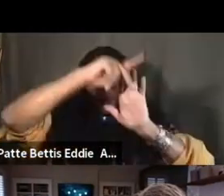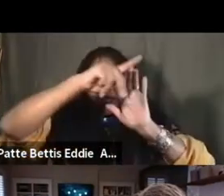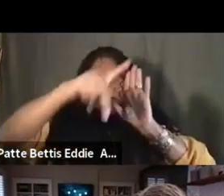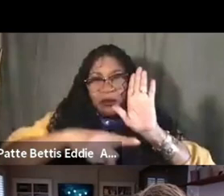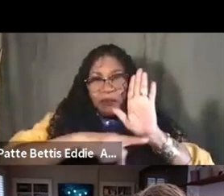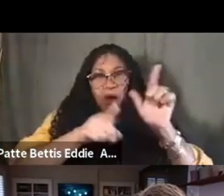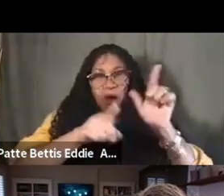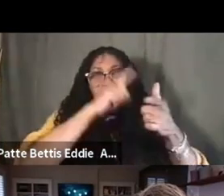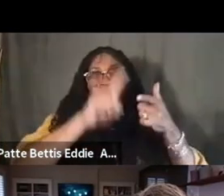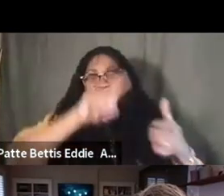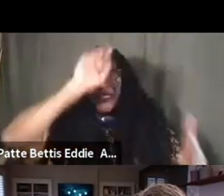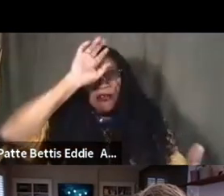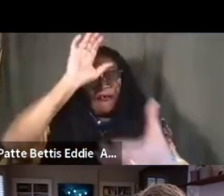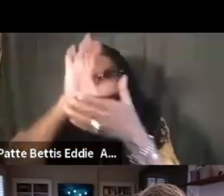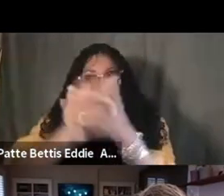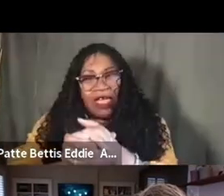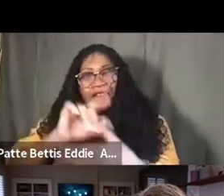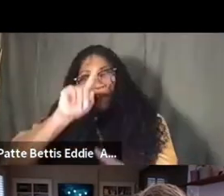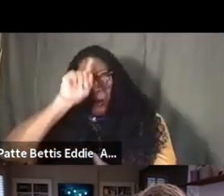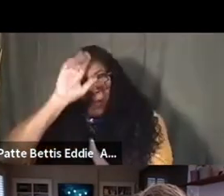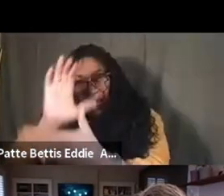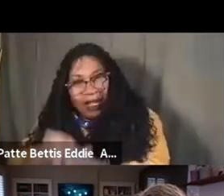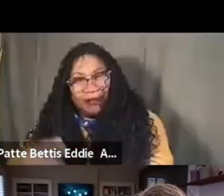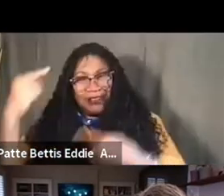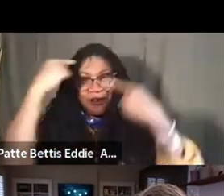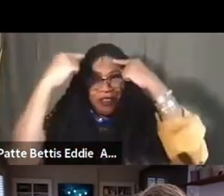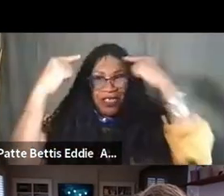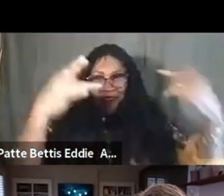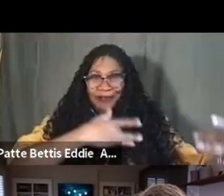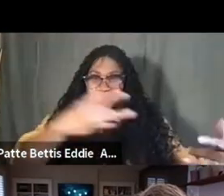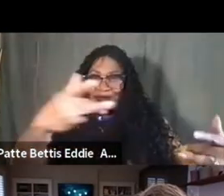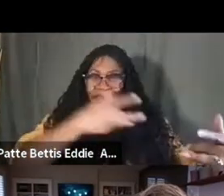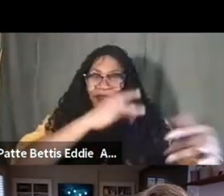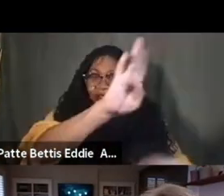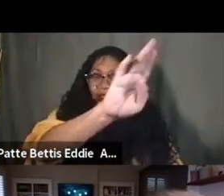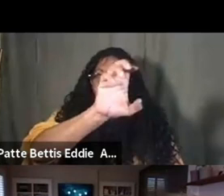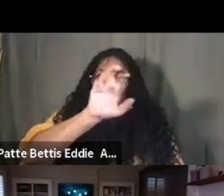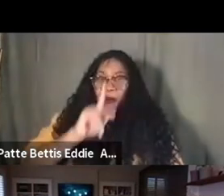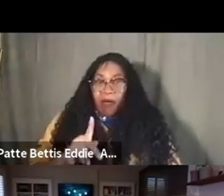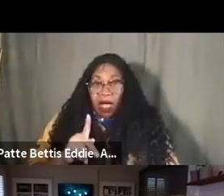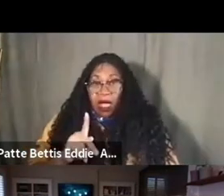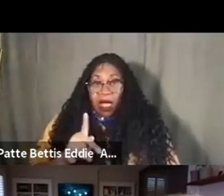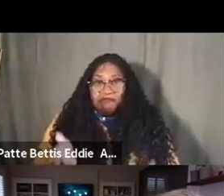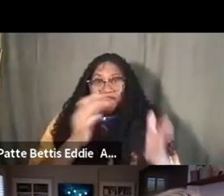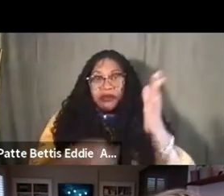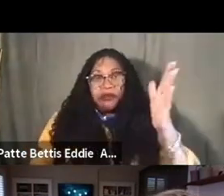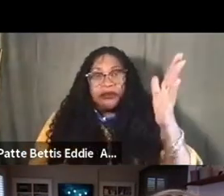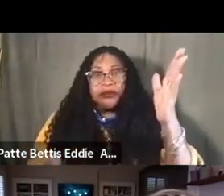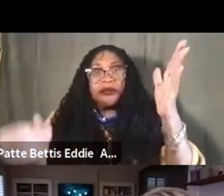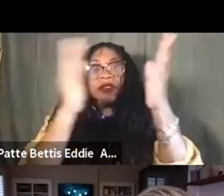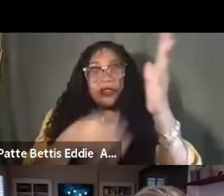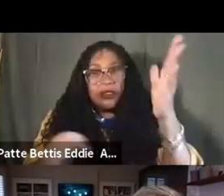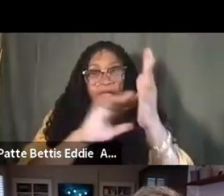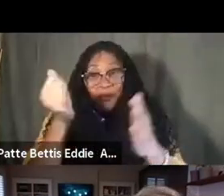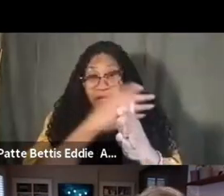thinking beliefs or framework works are your guides or your touchstones? What do you return to over and over again? Um, and anything is